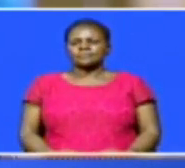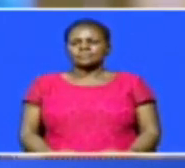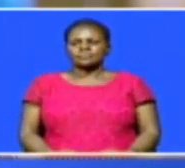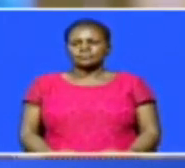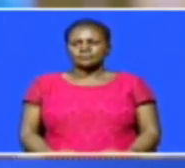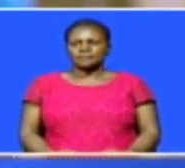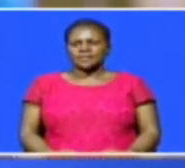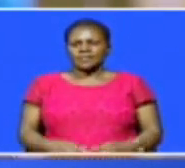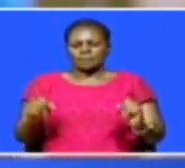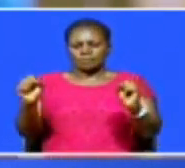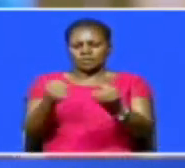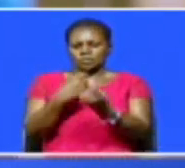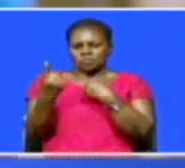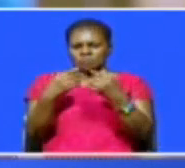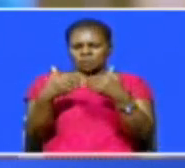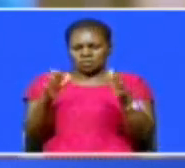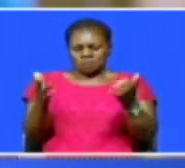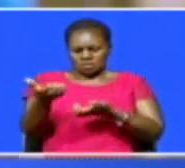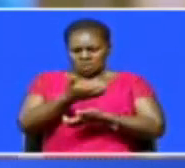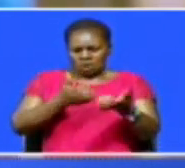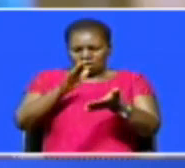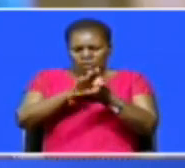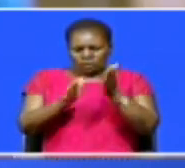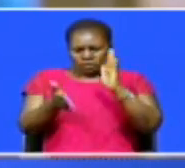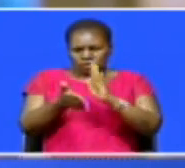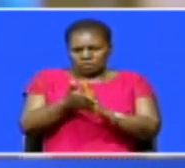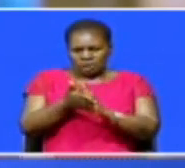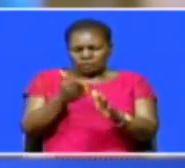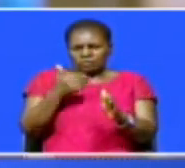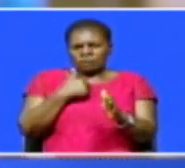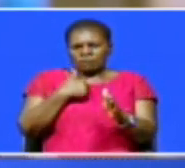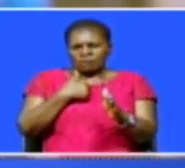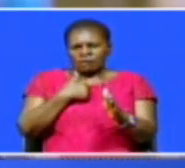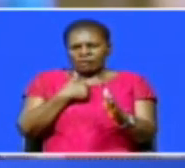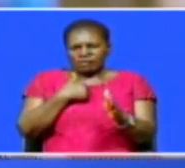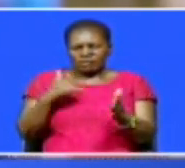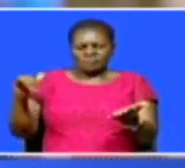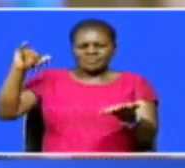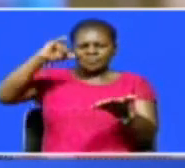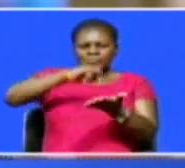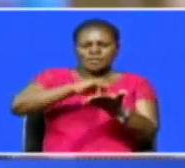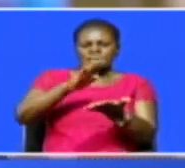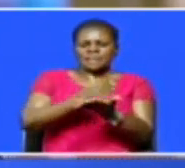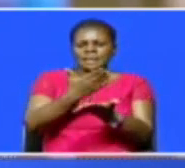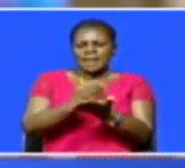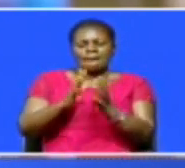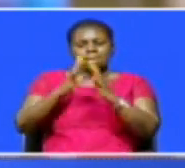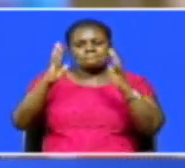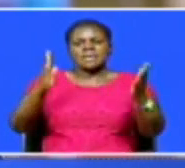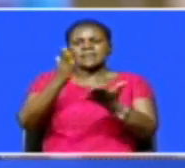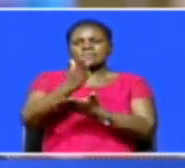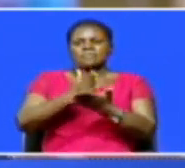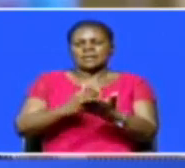You cannot talk about opening up the economy without actually having a vision sector, which contributes a huge chunk